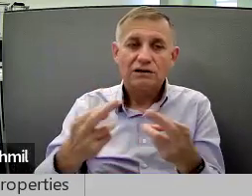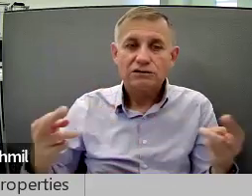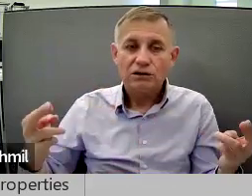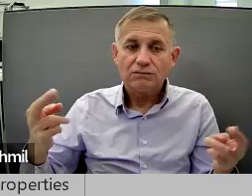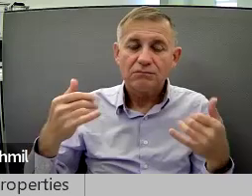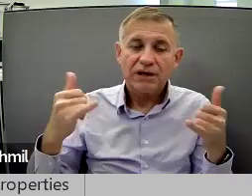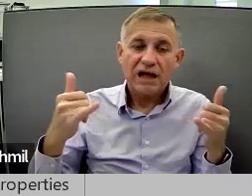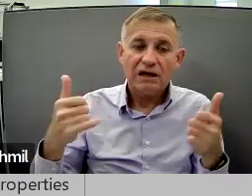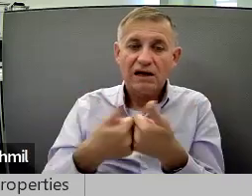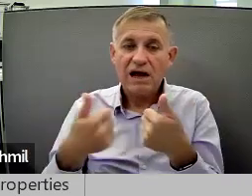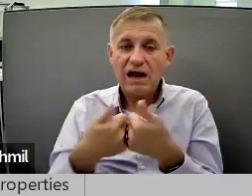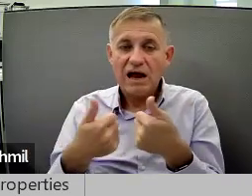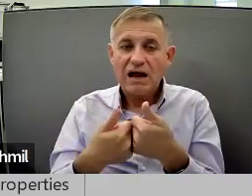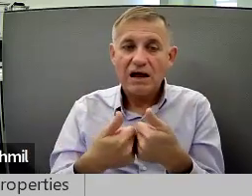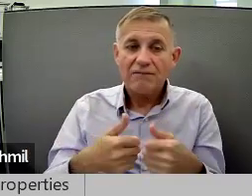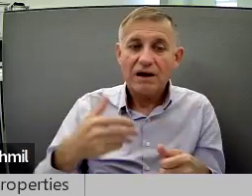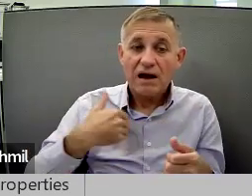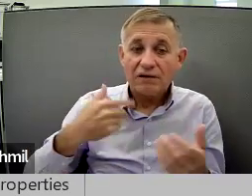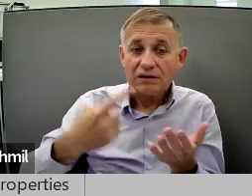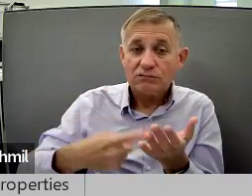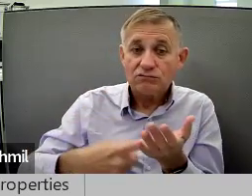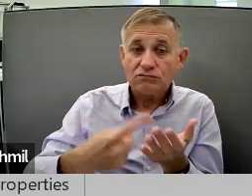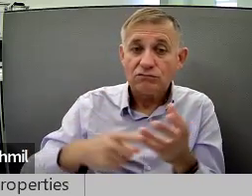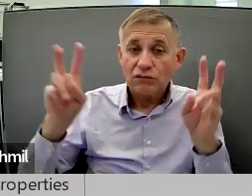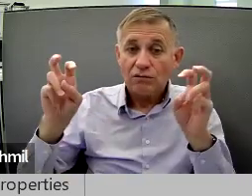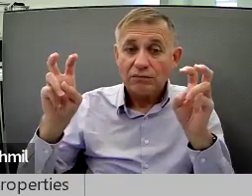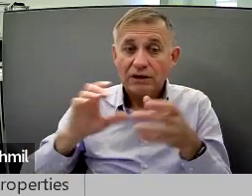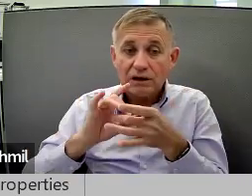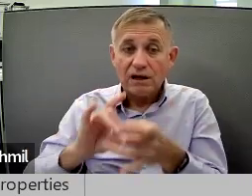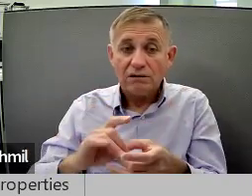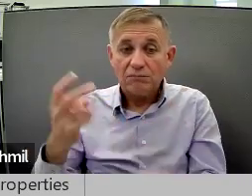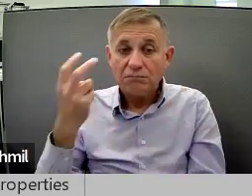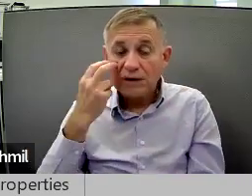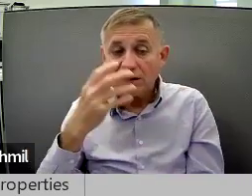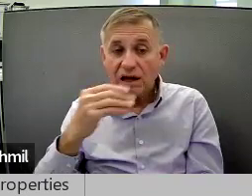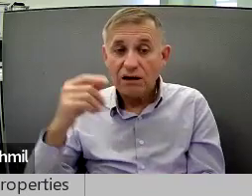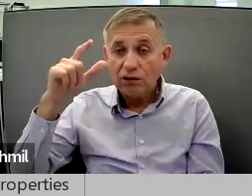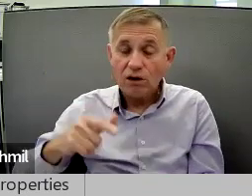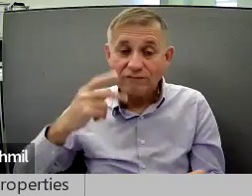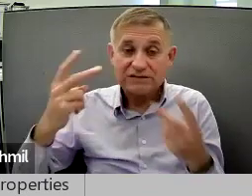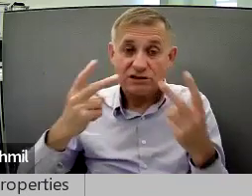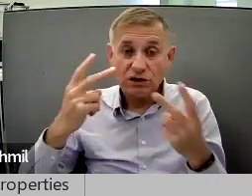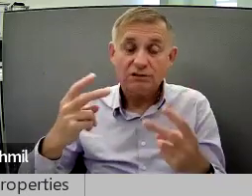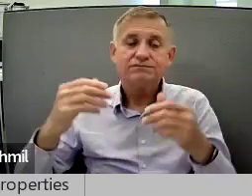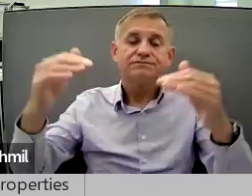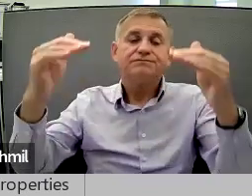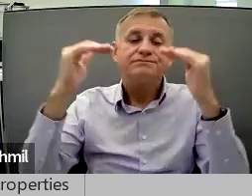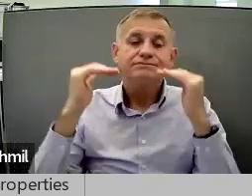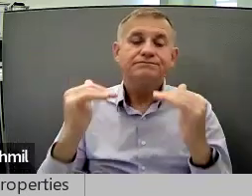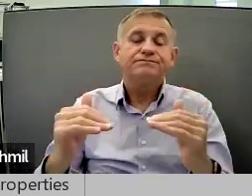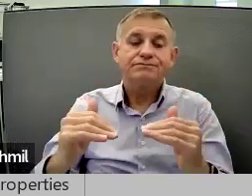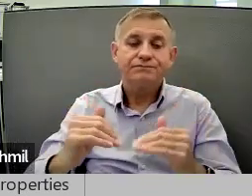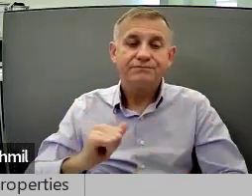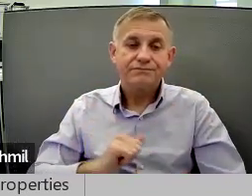share resources, play games, and have discussions on topics related to blindness and low vision.